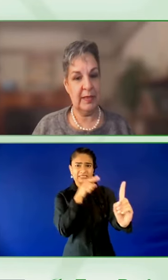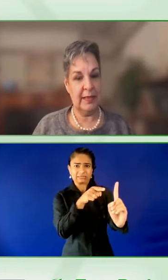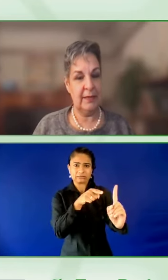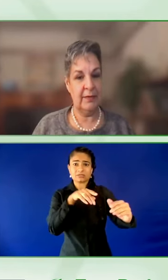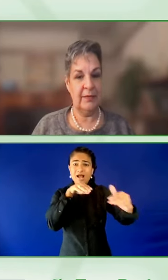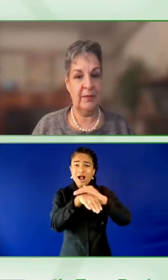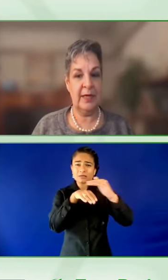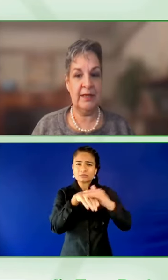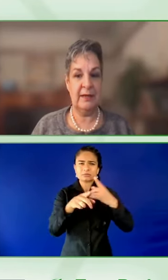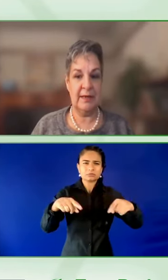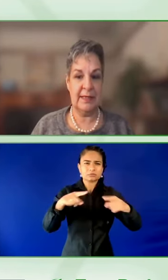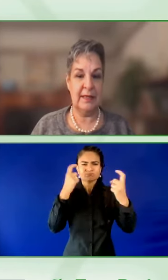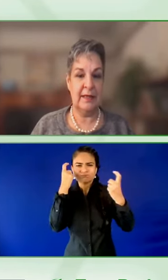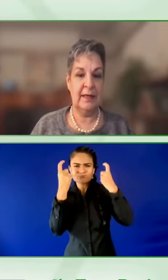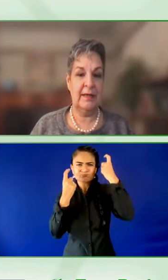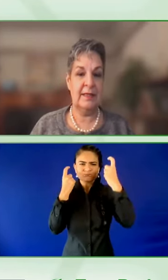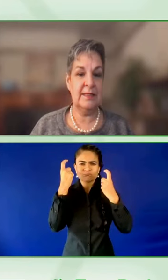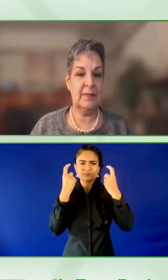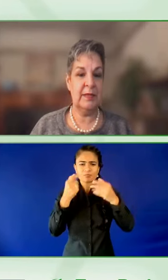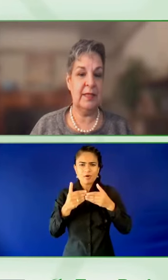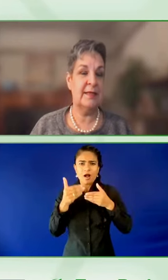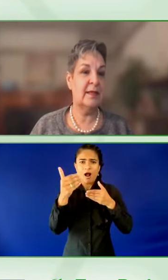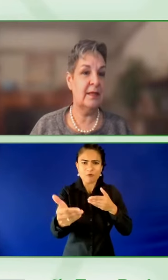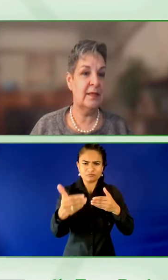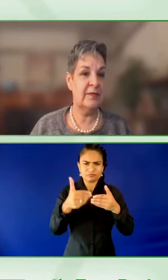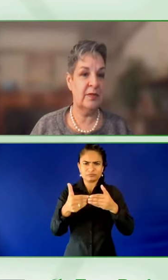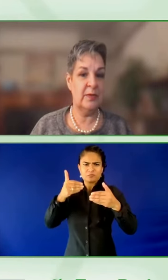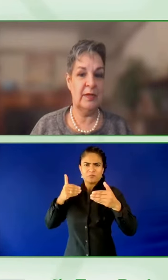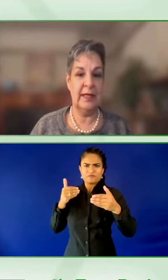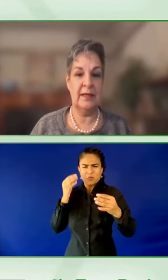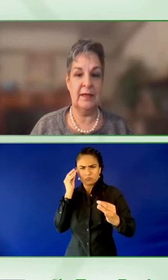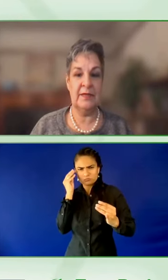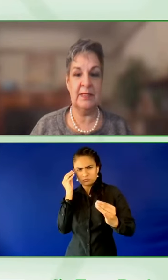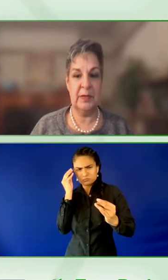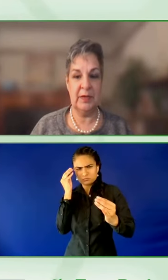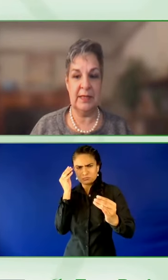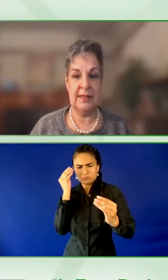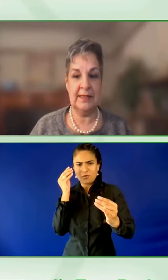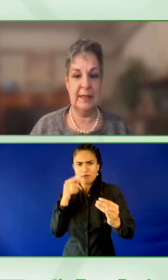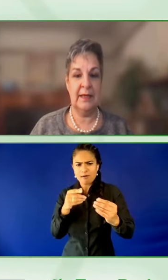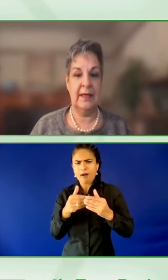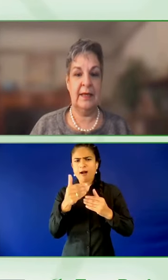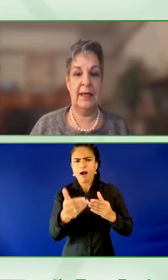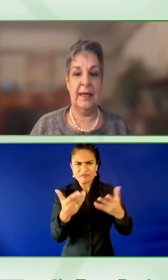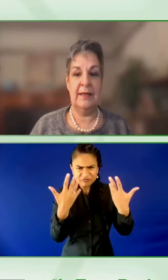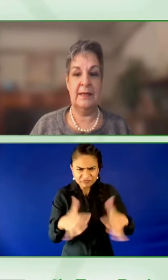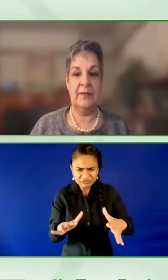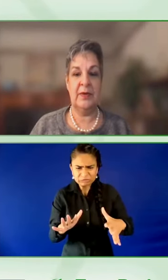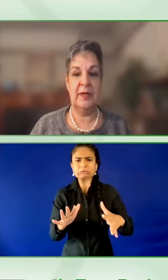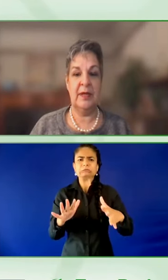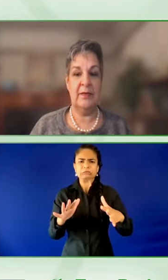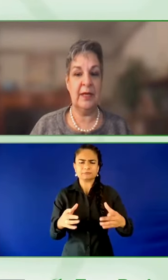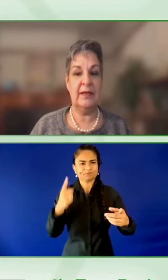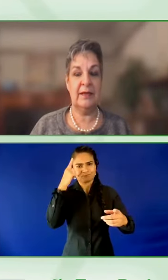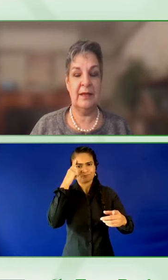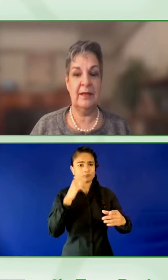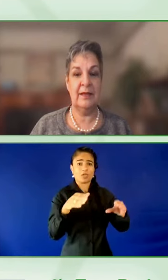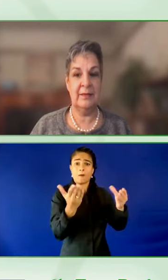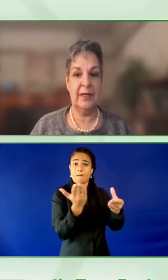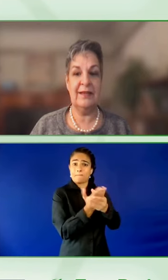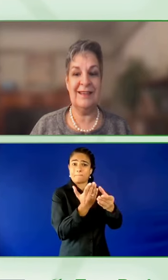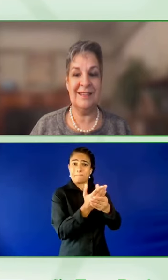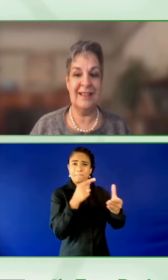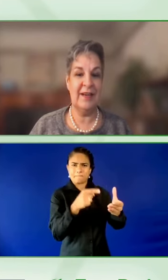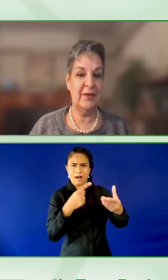very importantly, recognizing that disability is an individual and lived experience. And we recognize